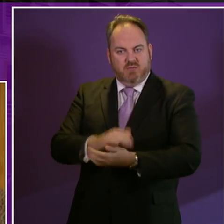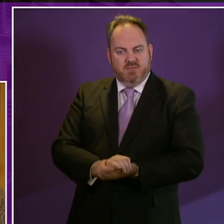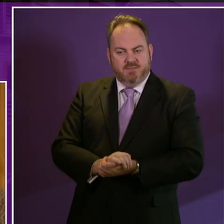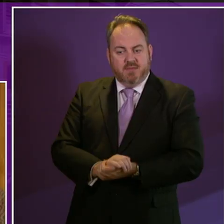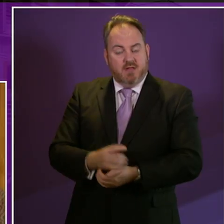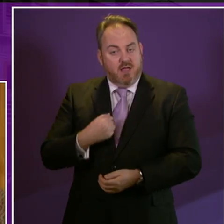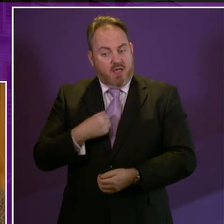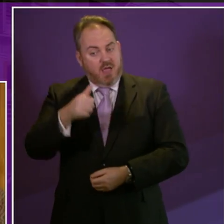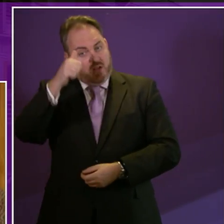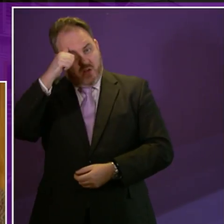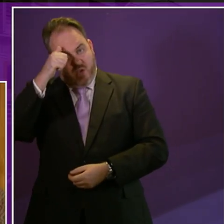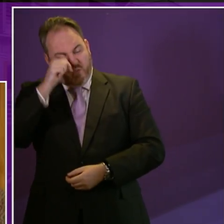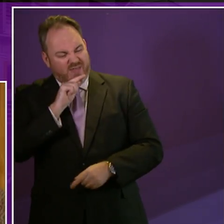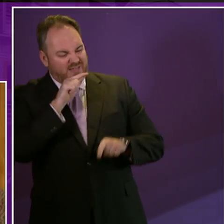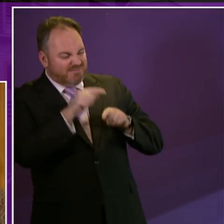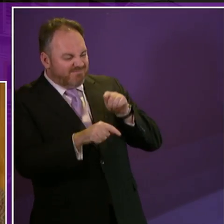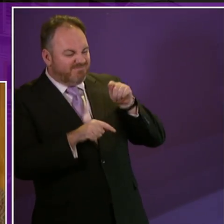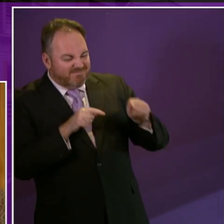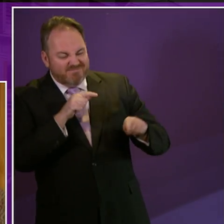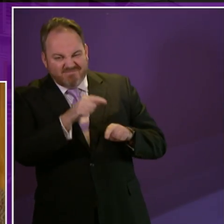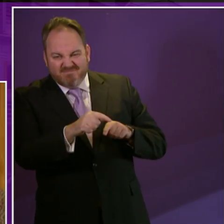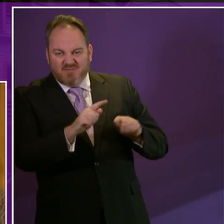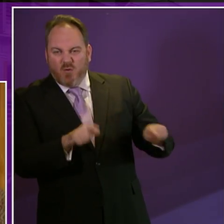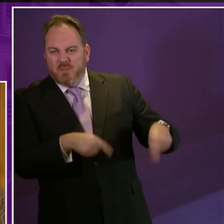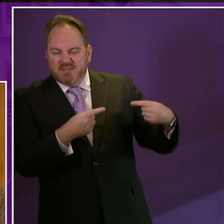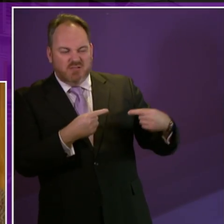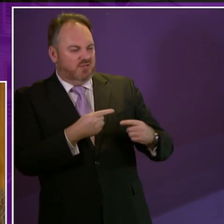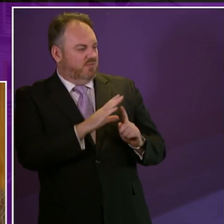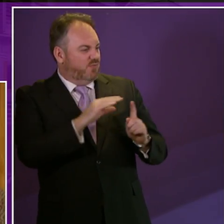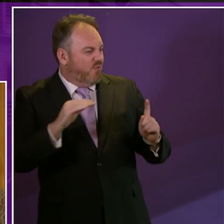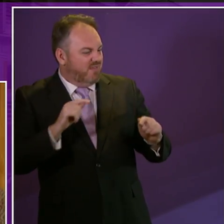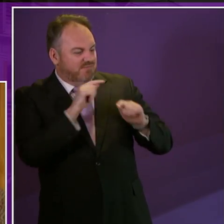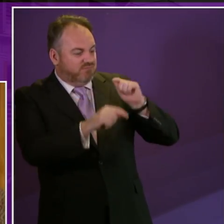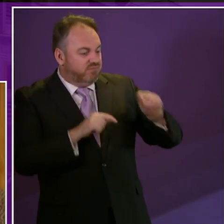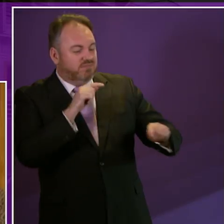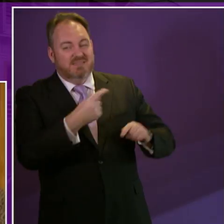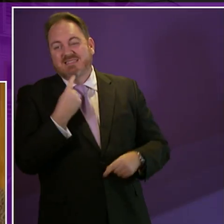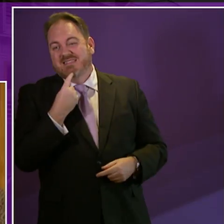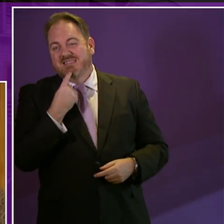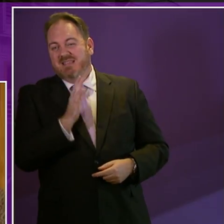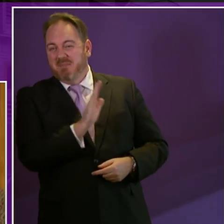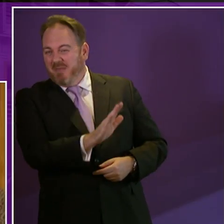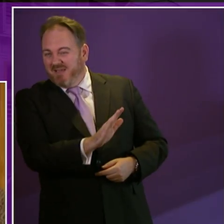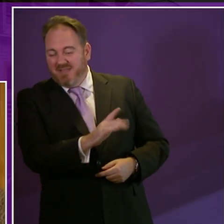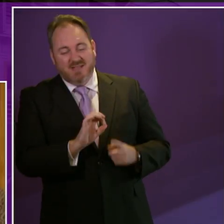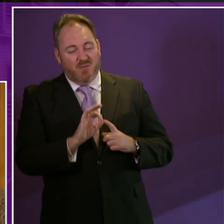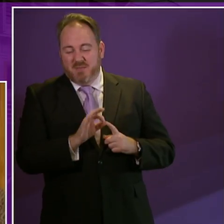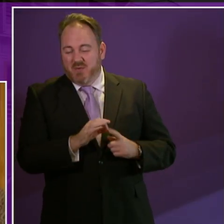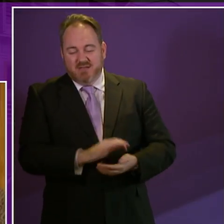recognise slamming the opposition as part and parcel of debate the Scottish Government's motion misses the point